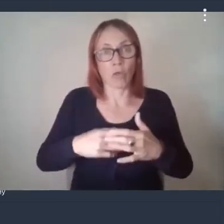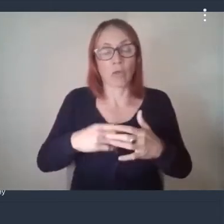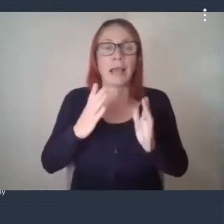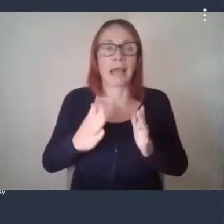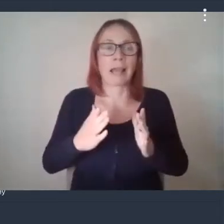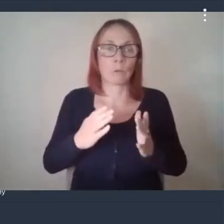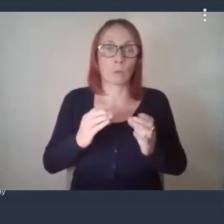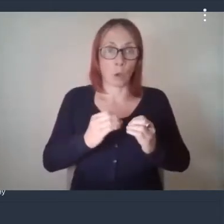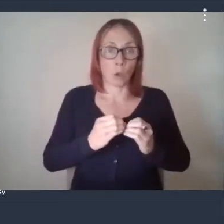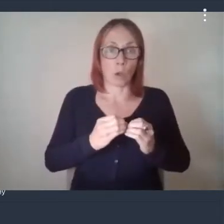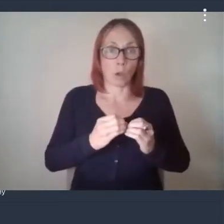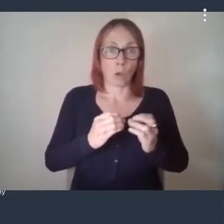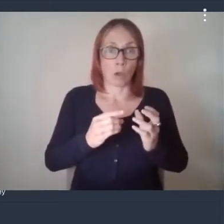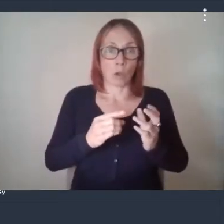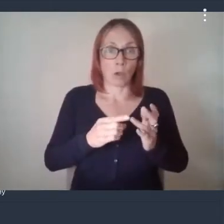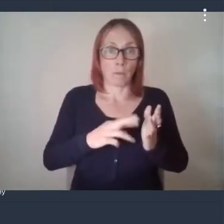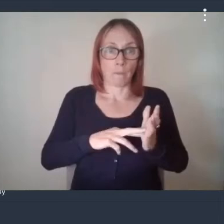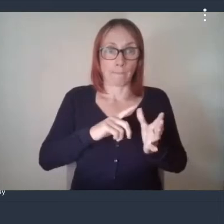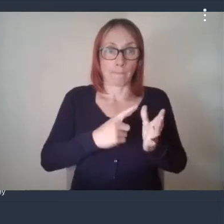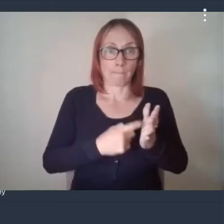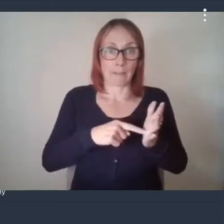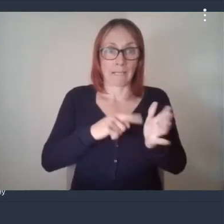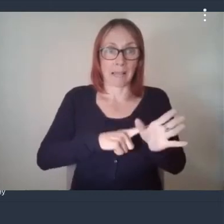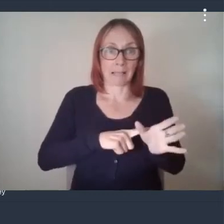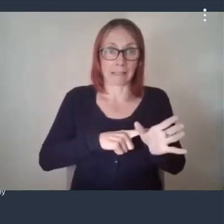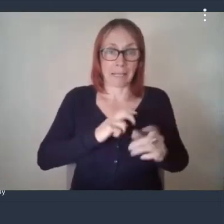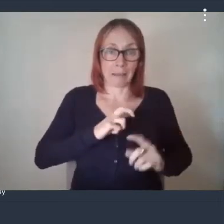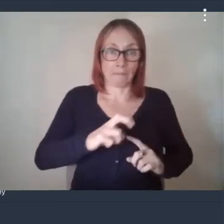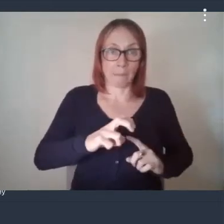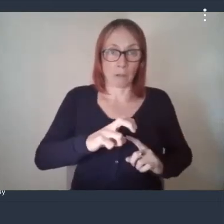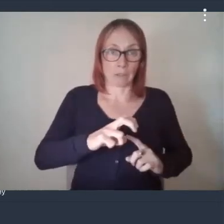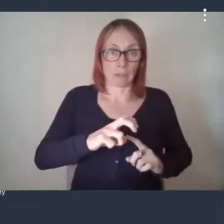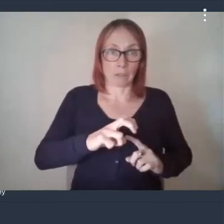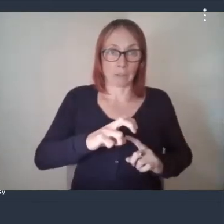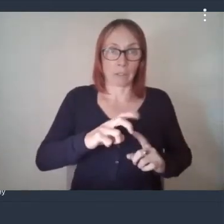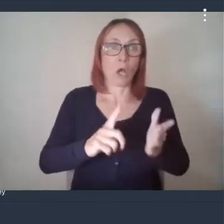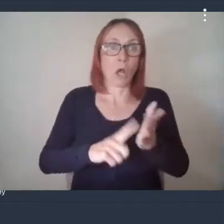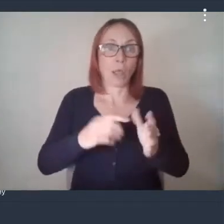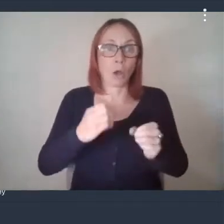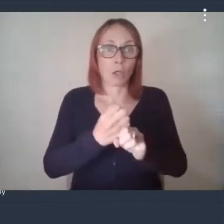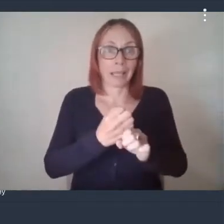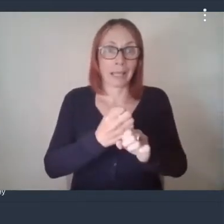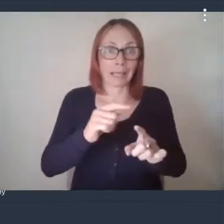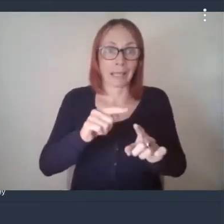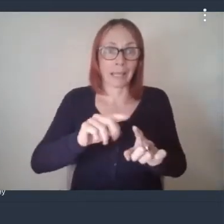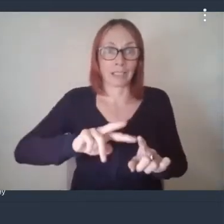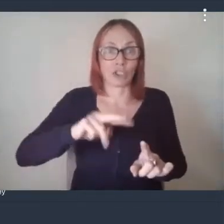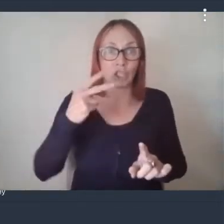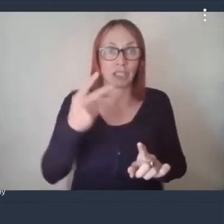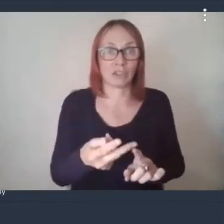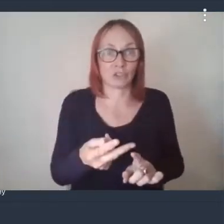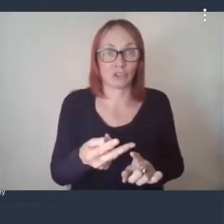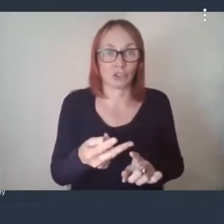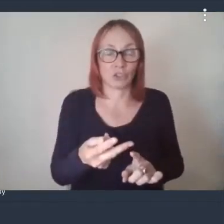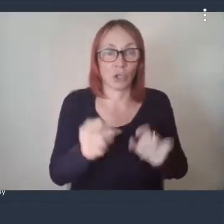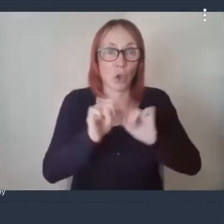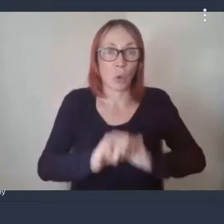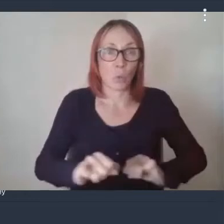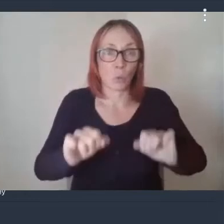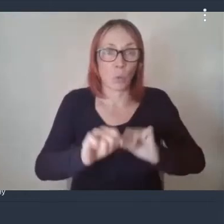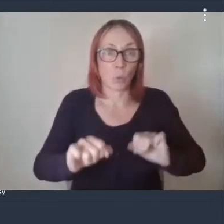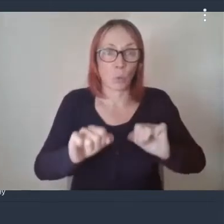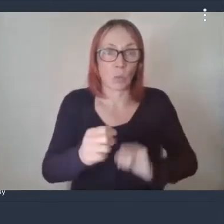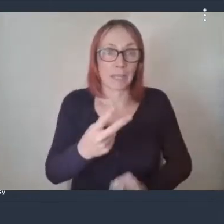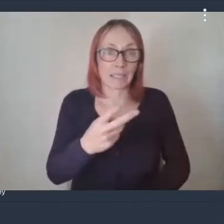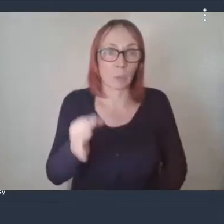which only goes every hour which takes you to lochgelly you then have to change in lochgelly wait 20 minutes for another